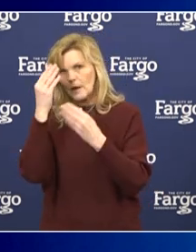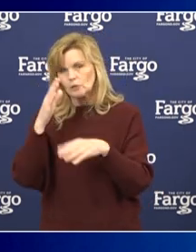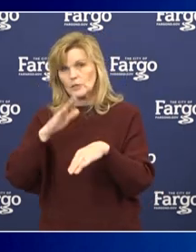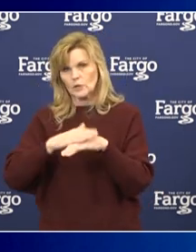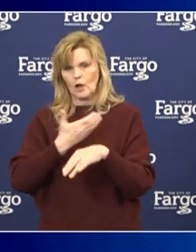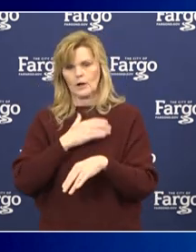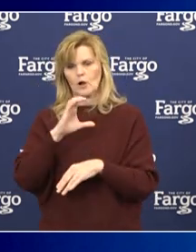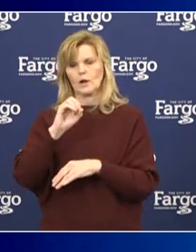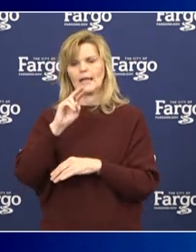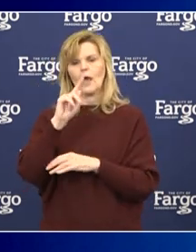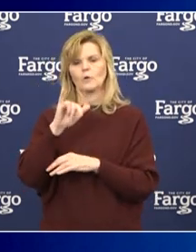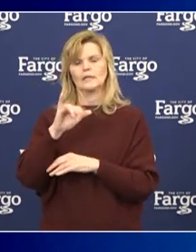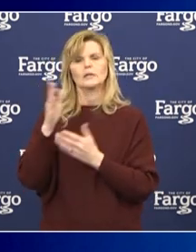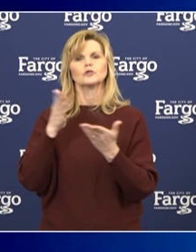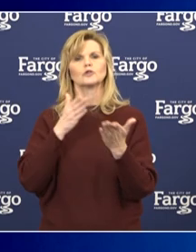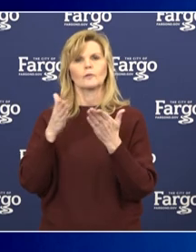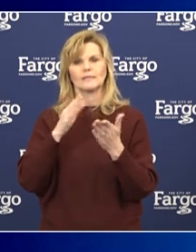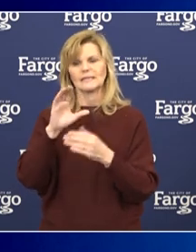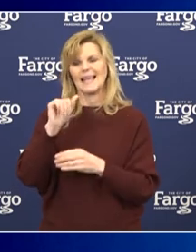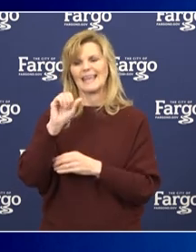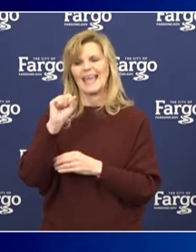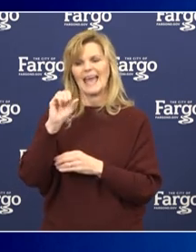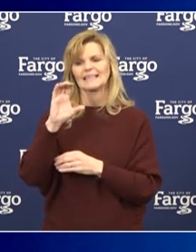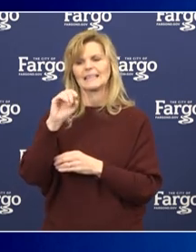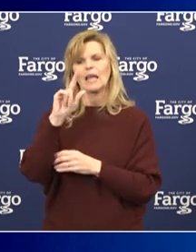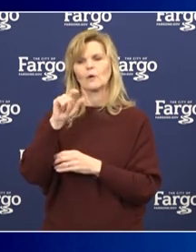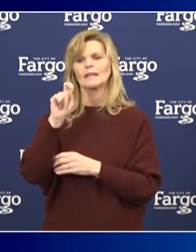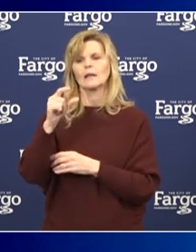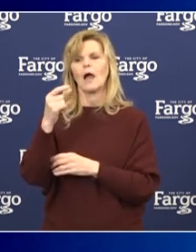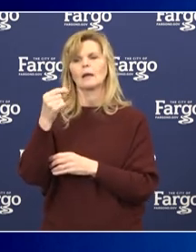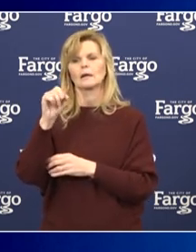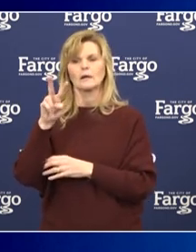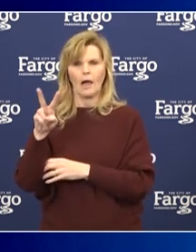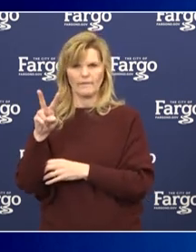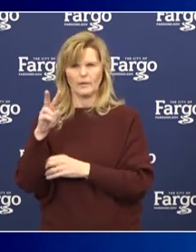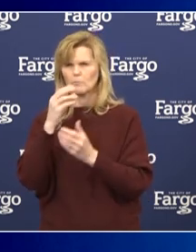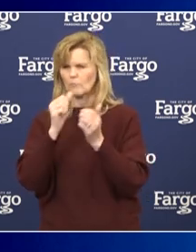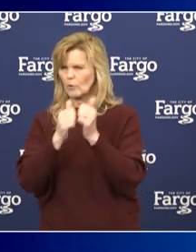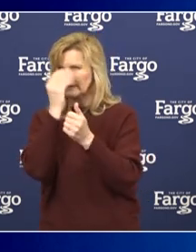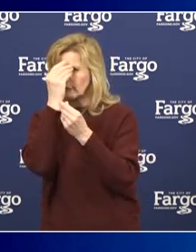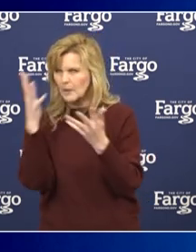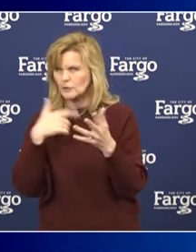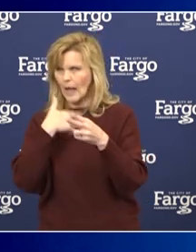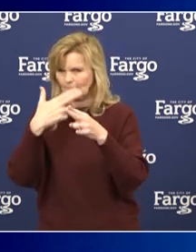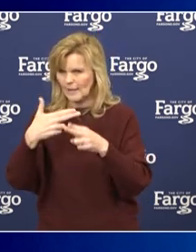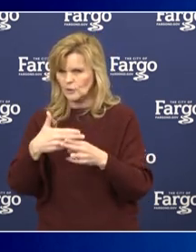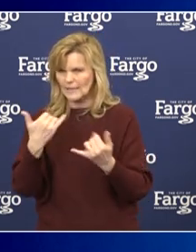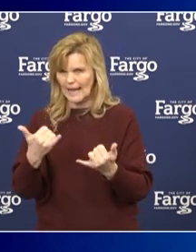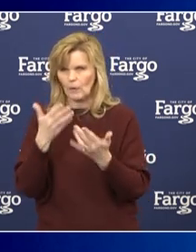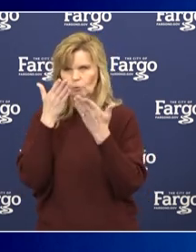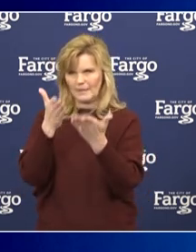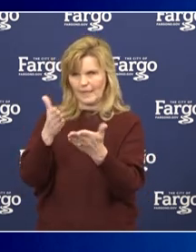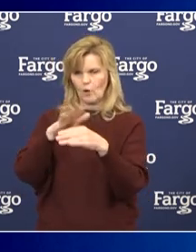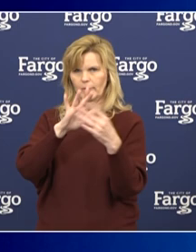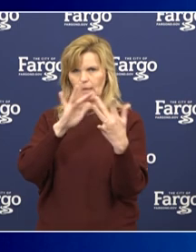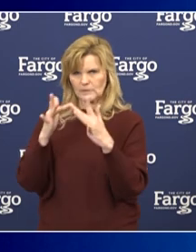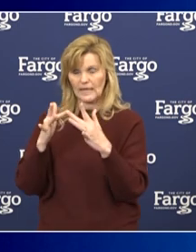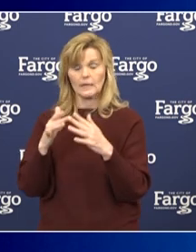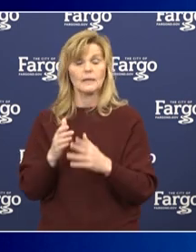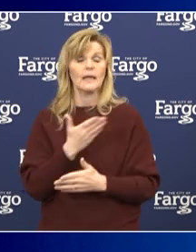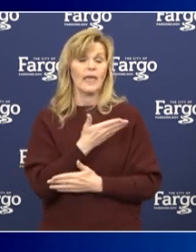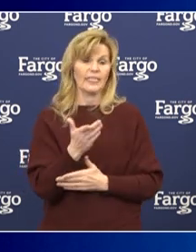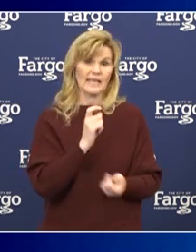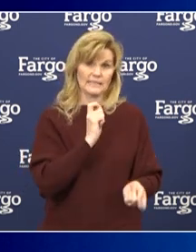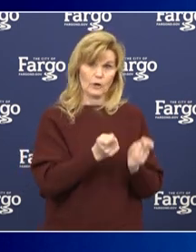services at CassCountyND.gov. You can also, of course, stay up to date. With any changes which are happening by the hour at at